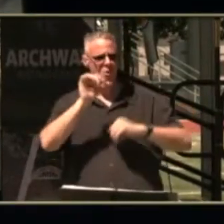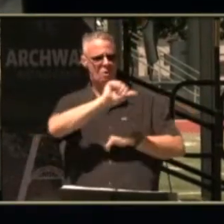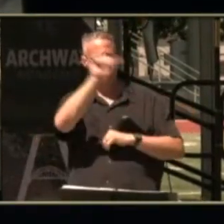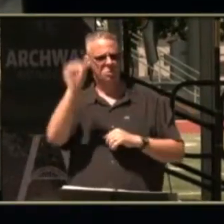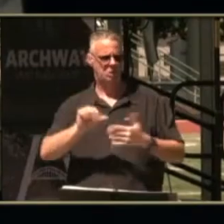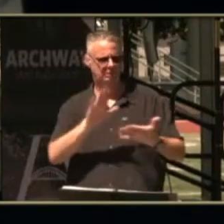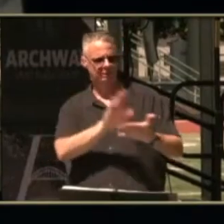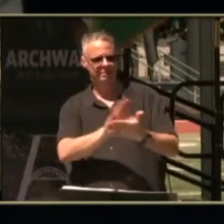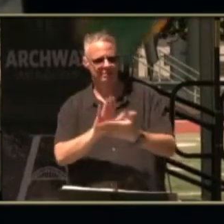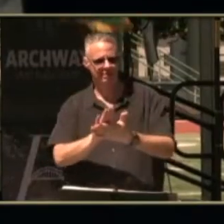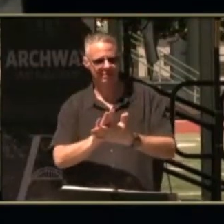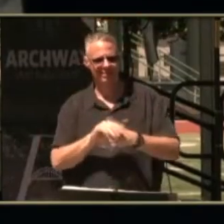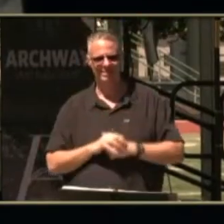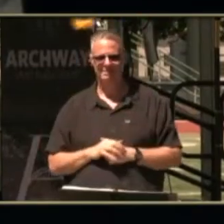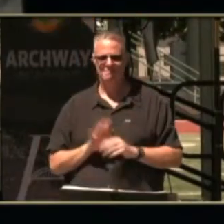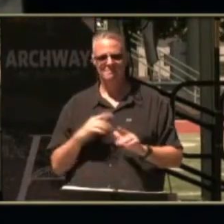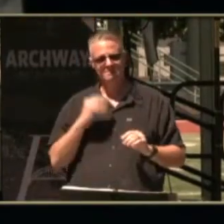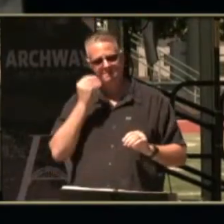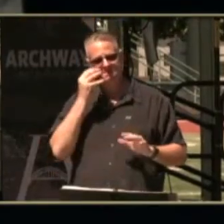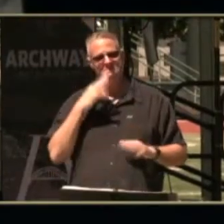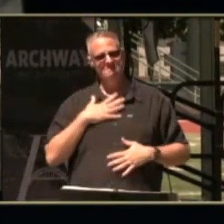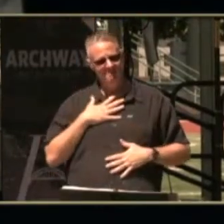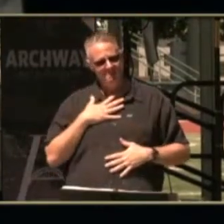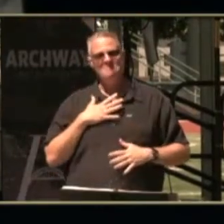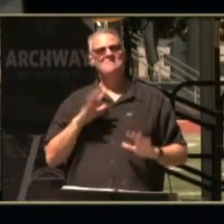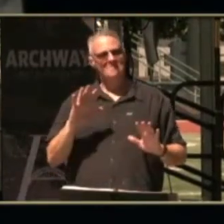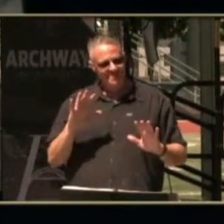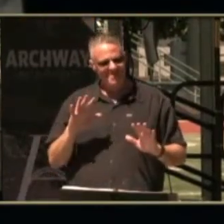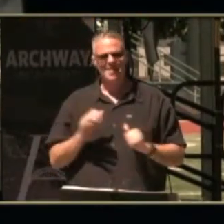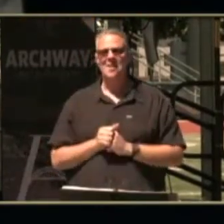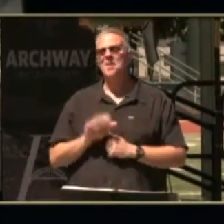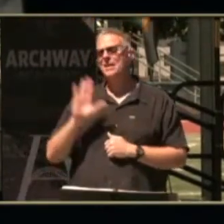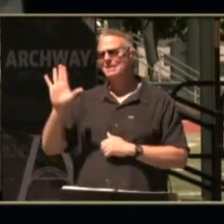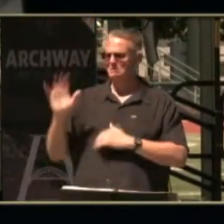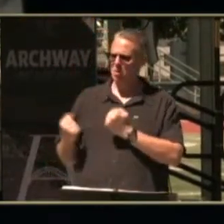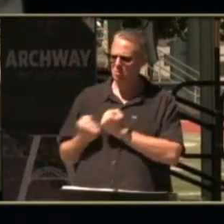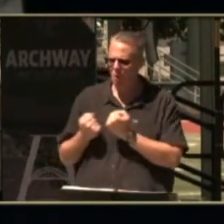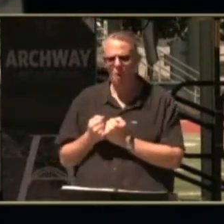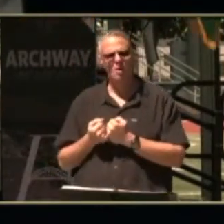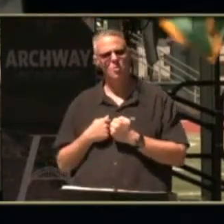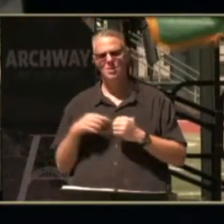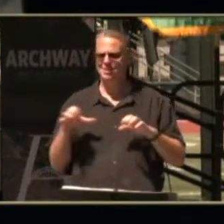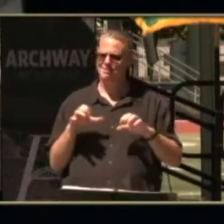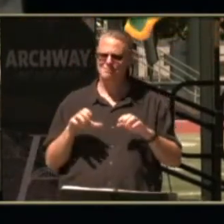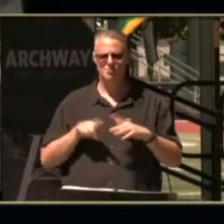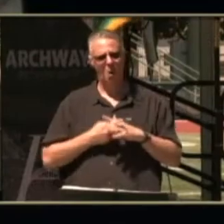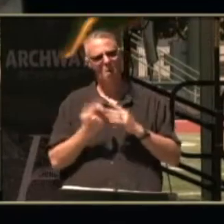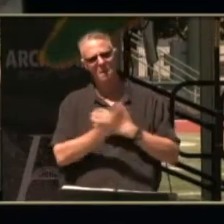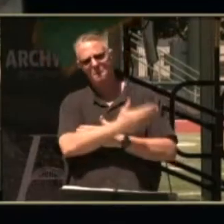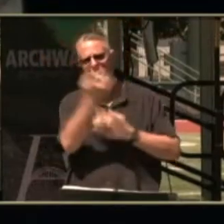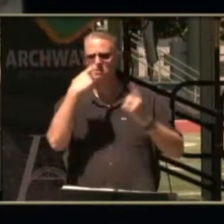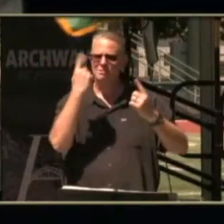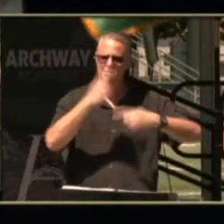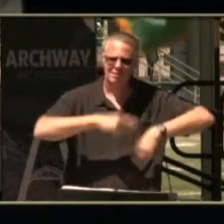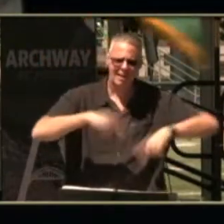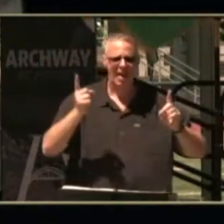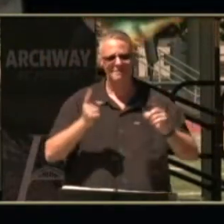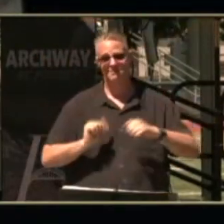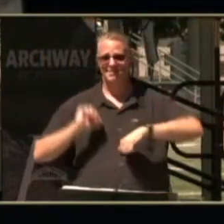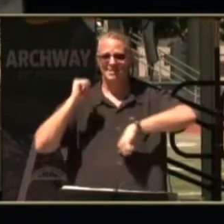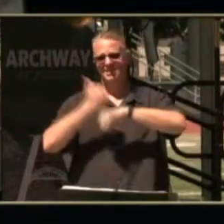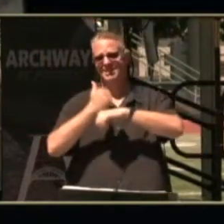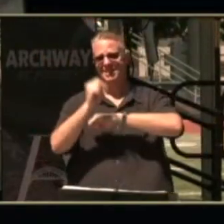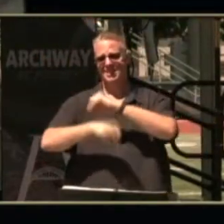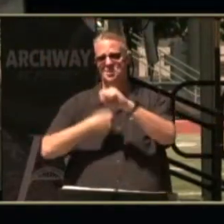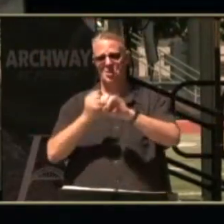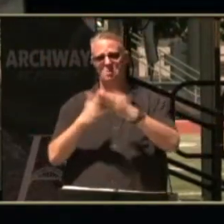here's where i tear up and let me roll with them with his support we started morning announcements at archway created our yearbook for the last